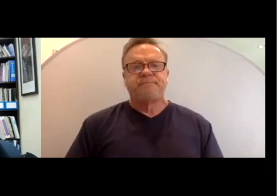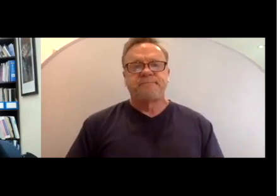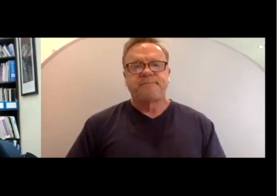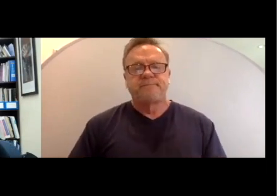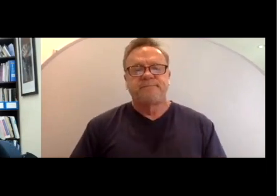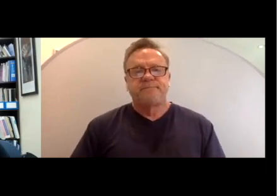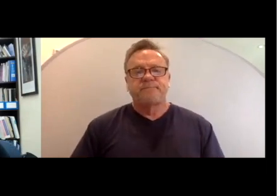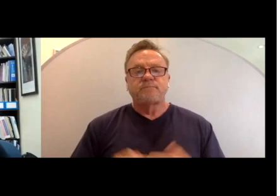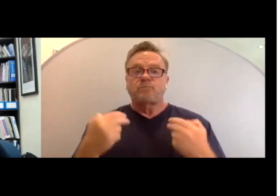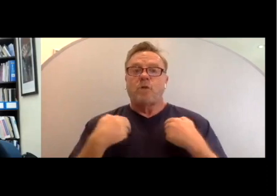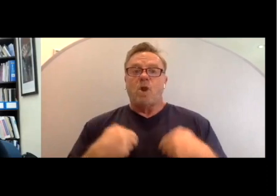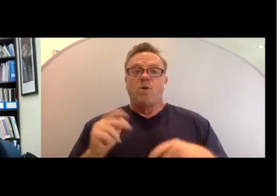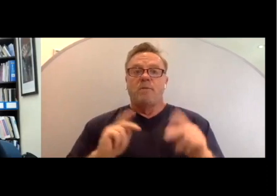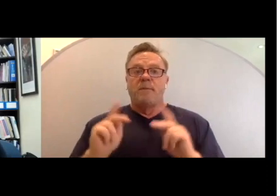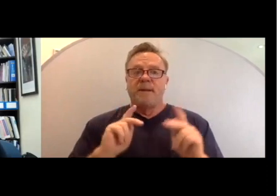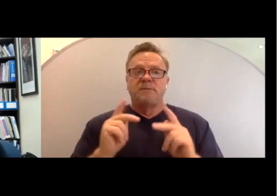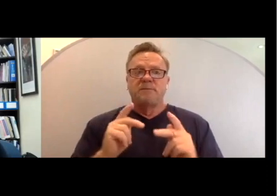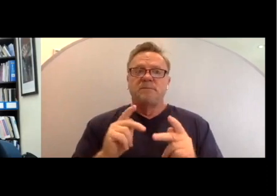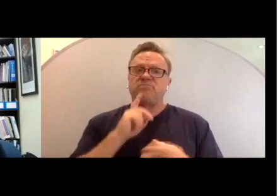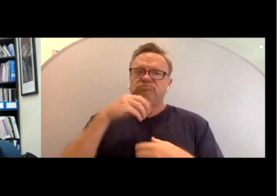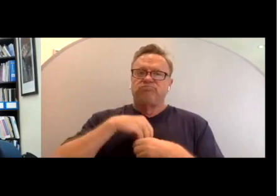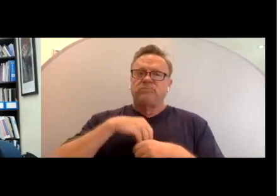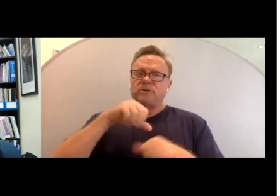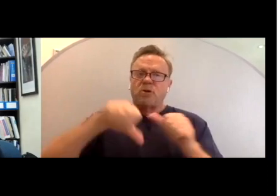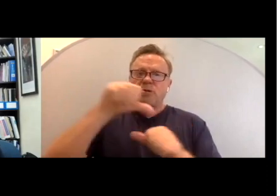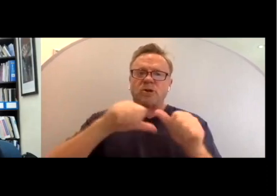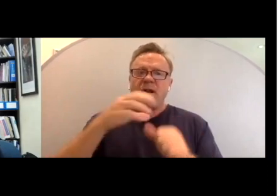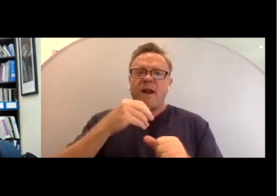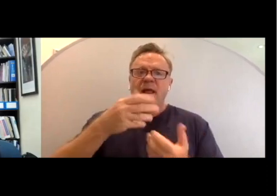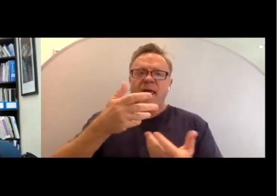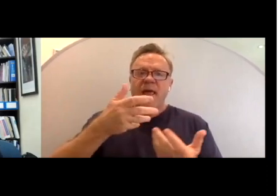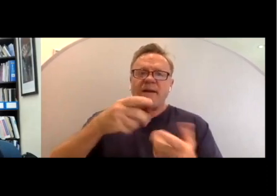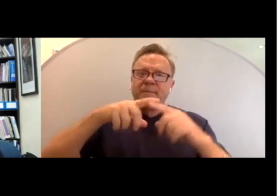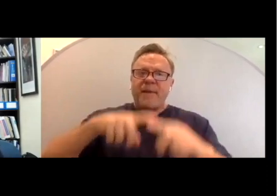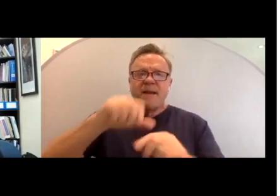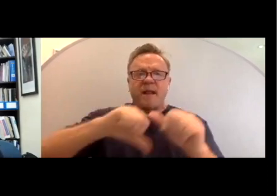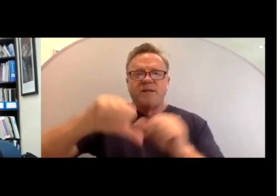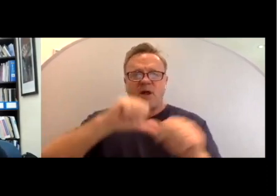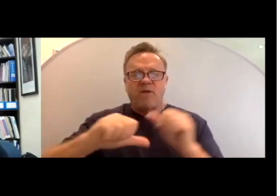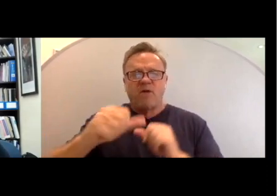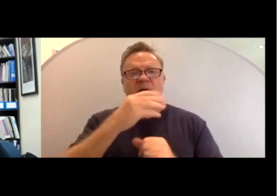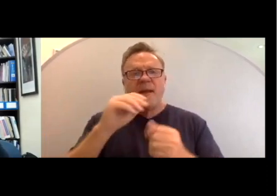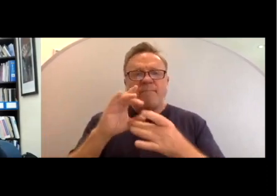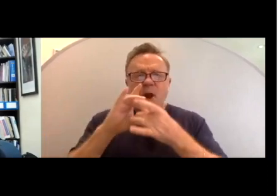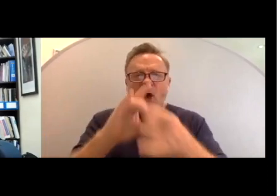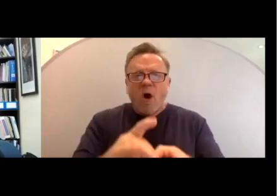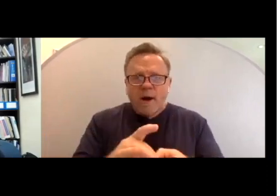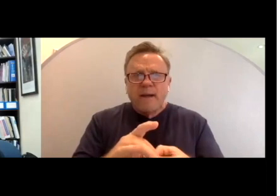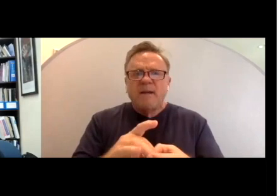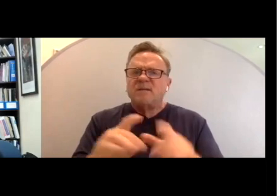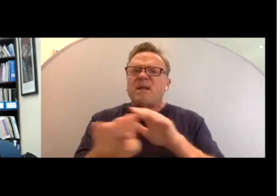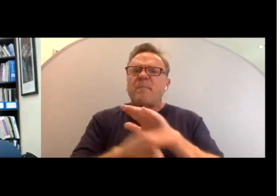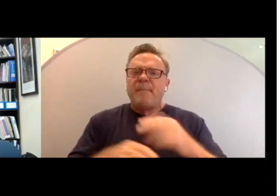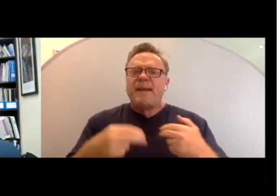Human beings are, we are innately social and interdependent, and belonging is a basic human need.